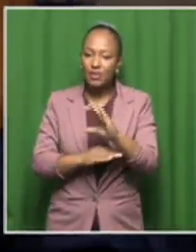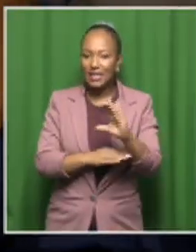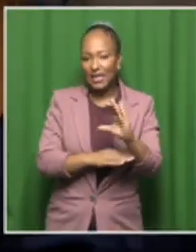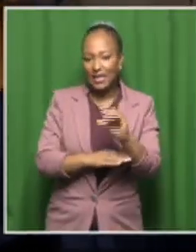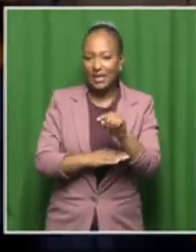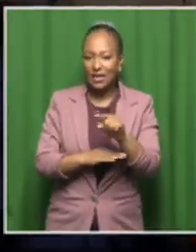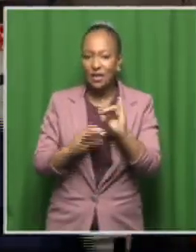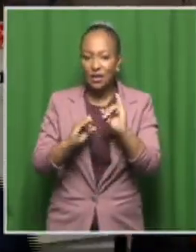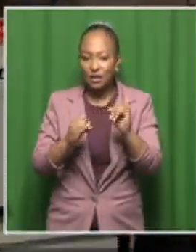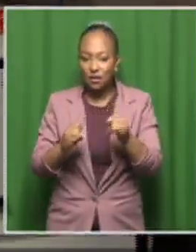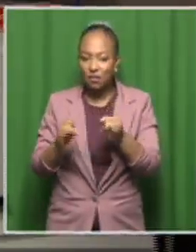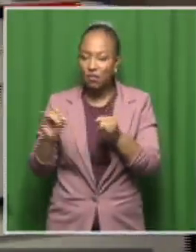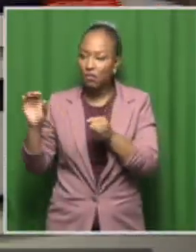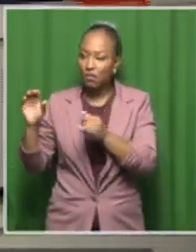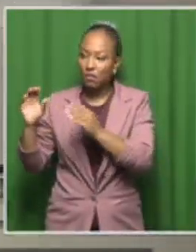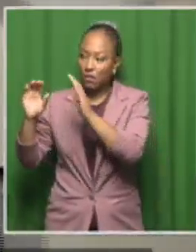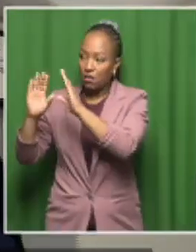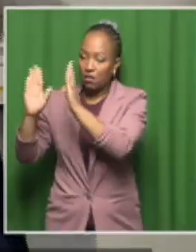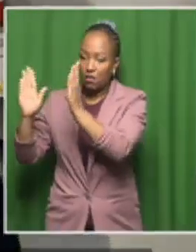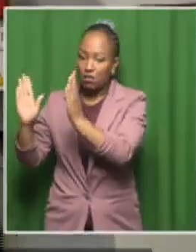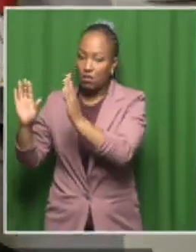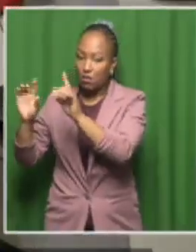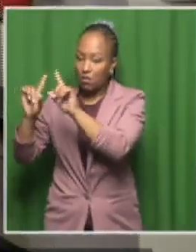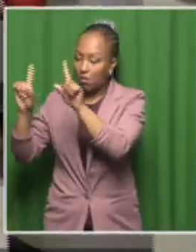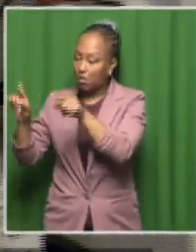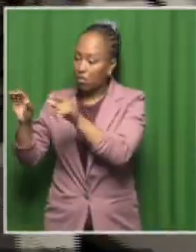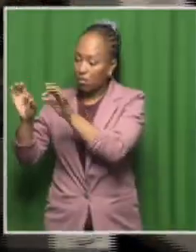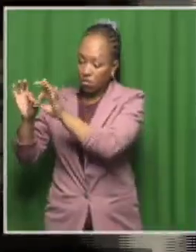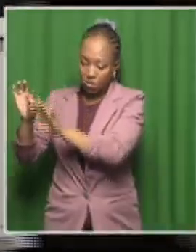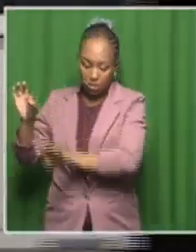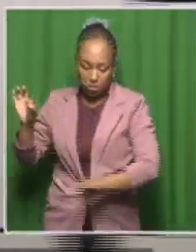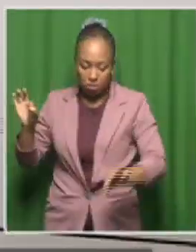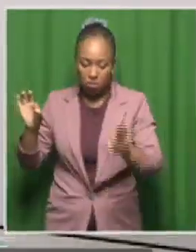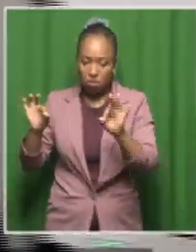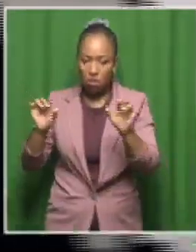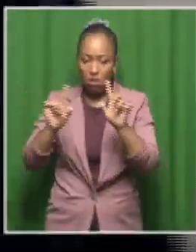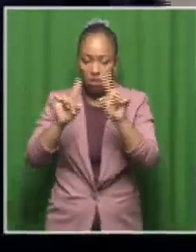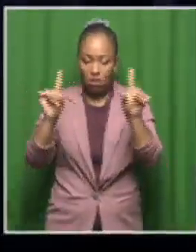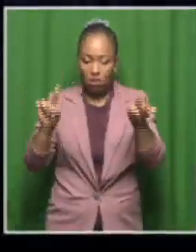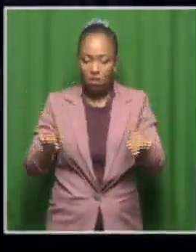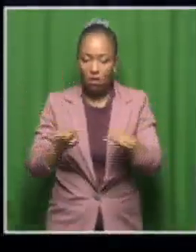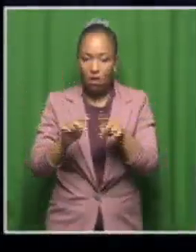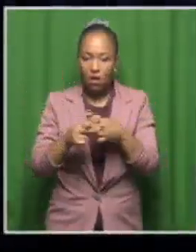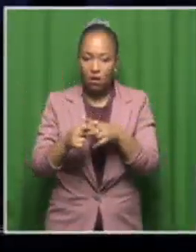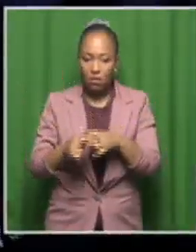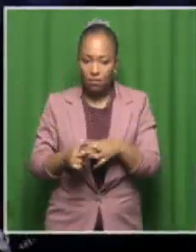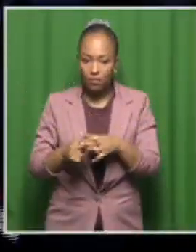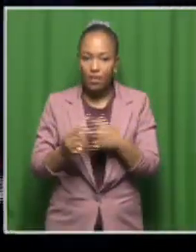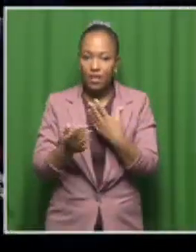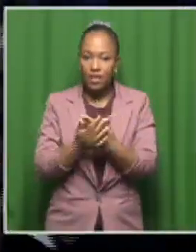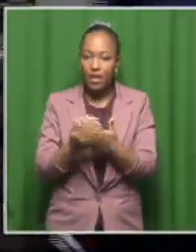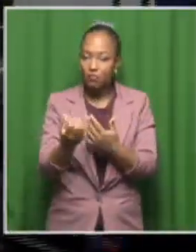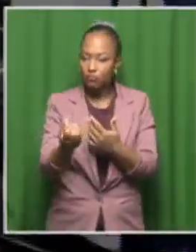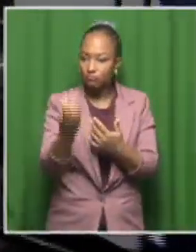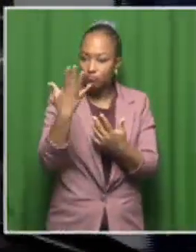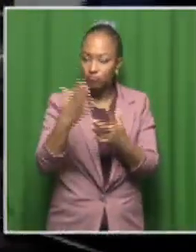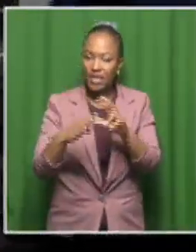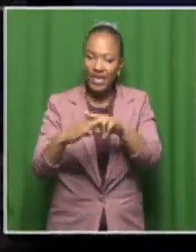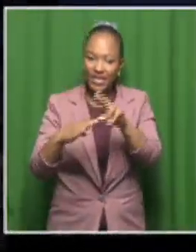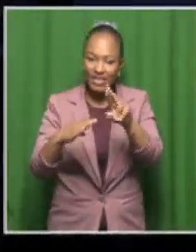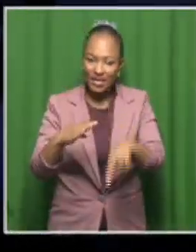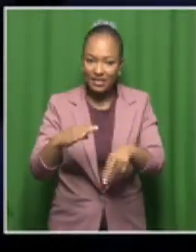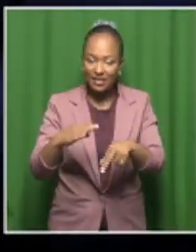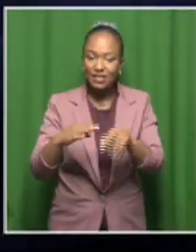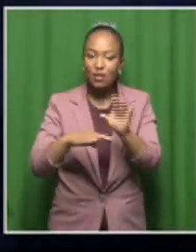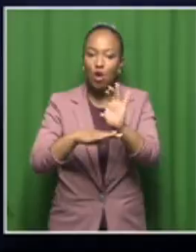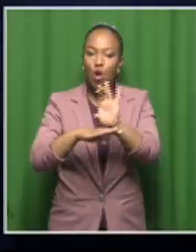from this file into the instrument. And then from there, we get results that are shown in this monitor.